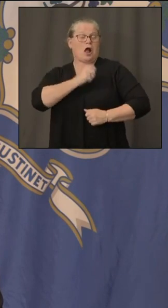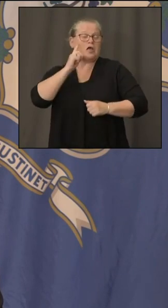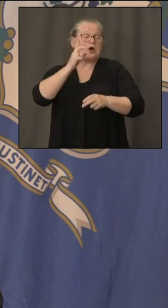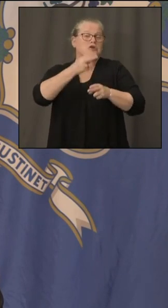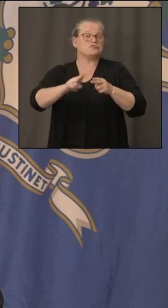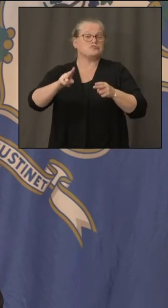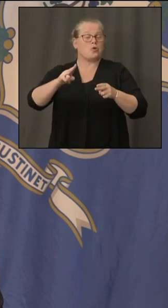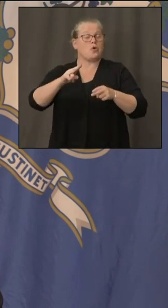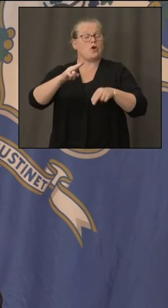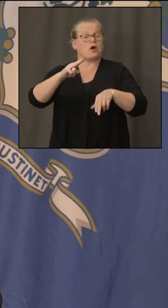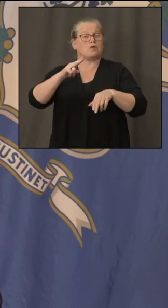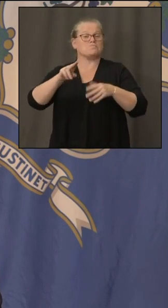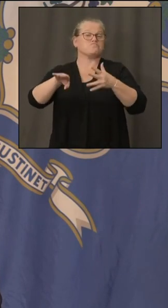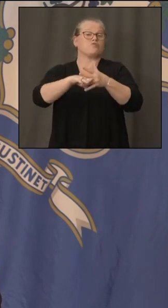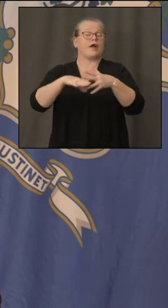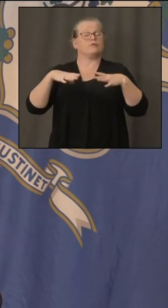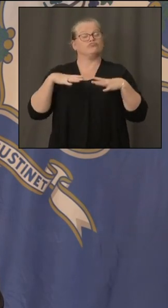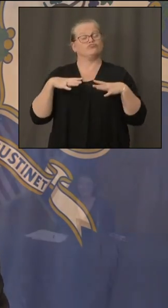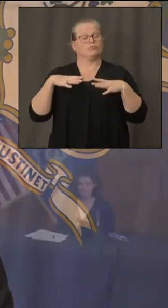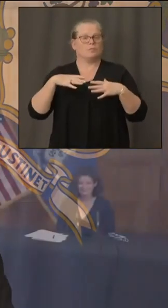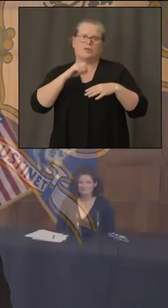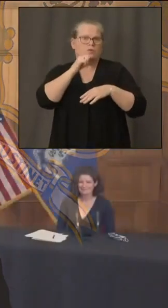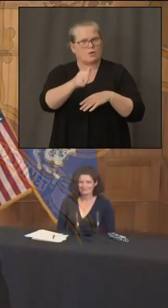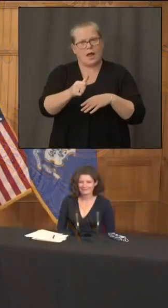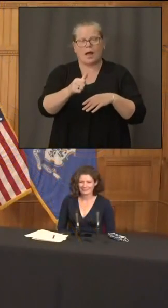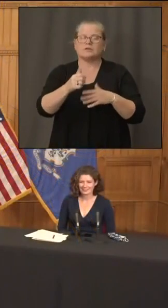through this just like we're getting through coven thanks everybody